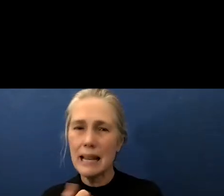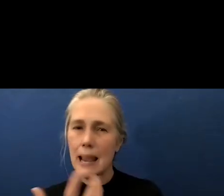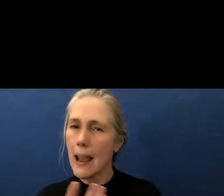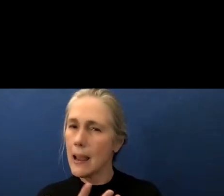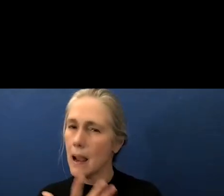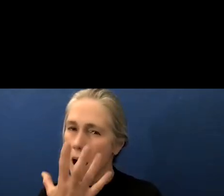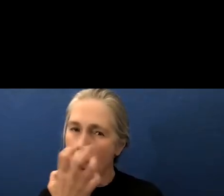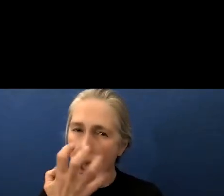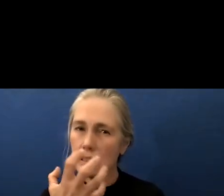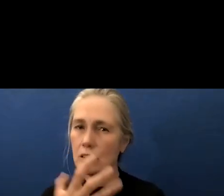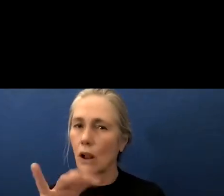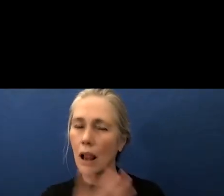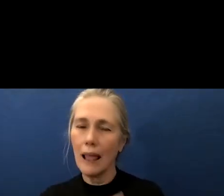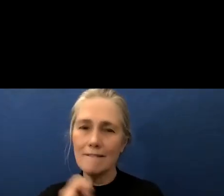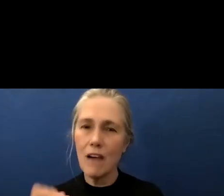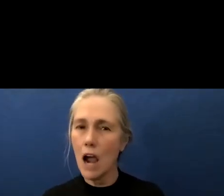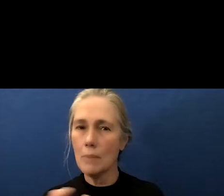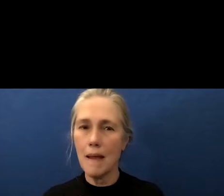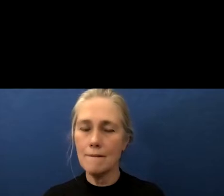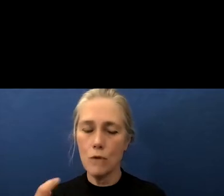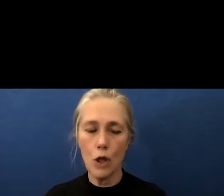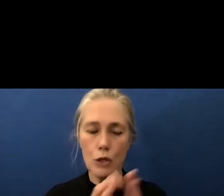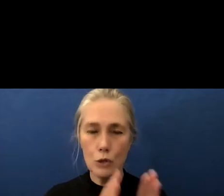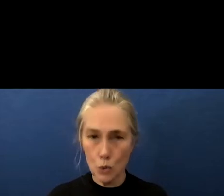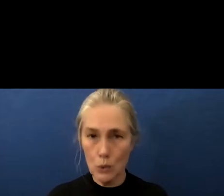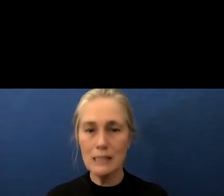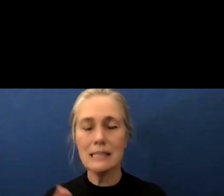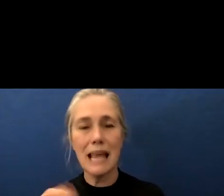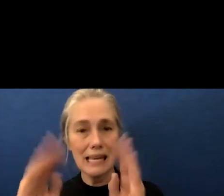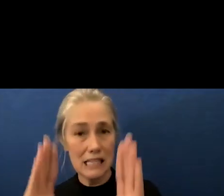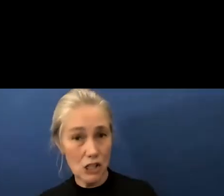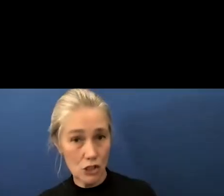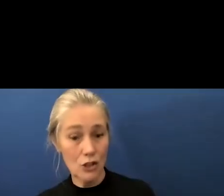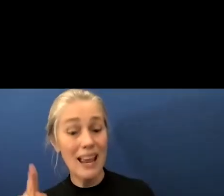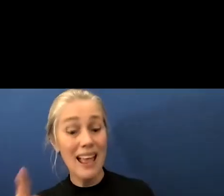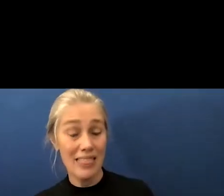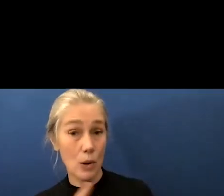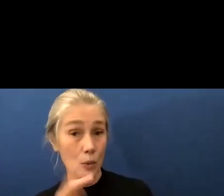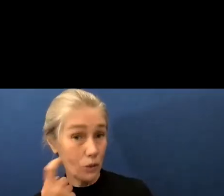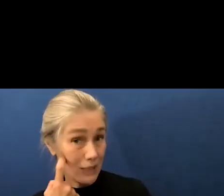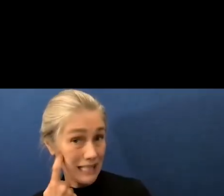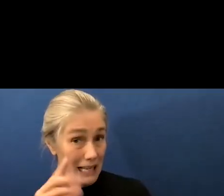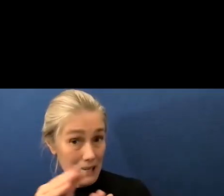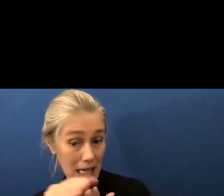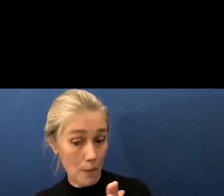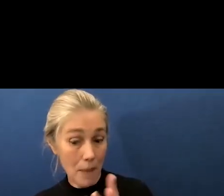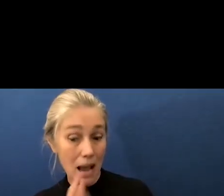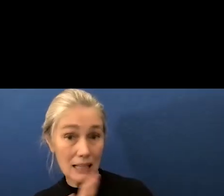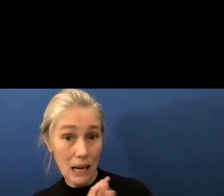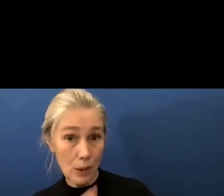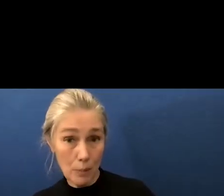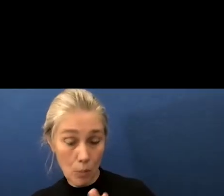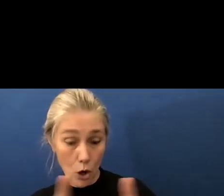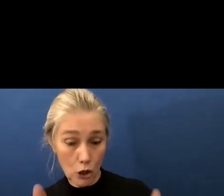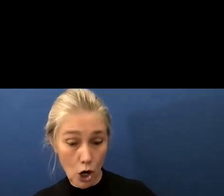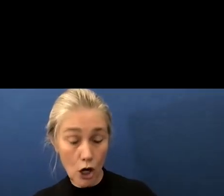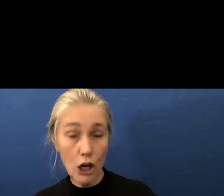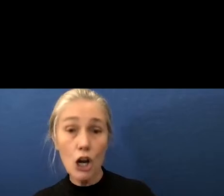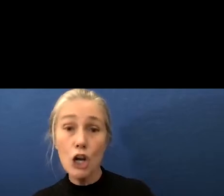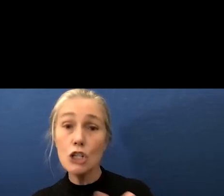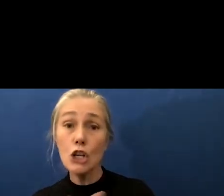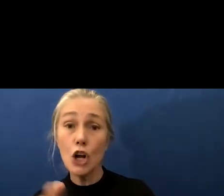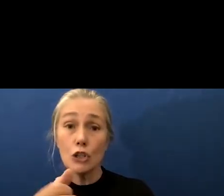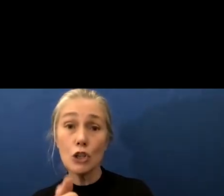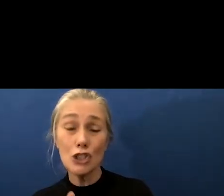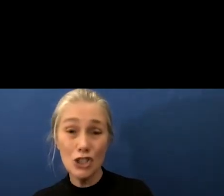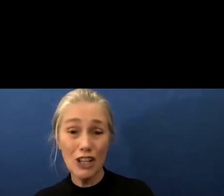students and teachers according to her report card that was just recently compiled she's also took the the